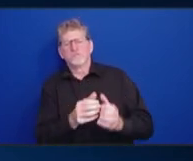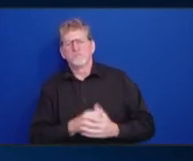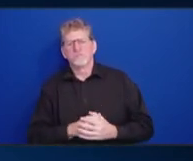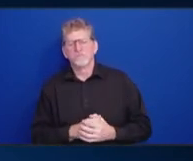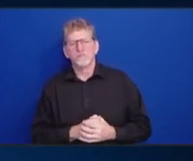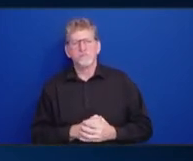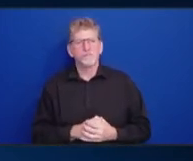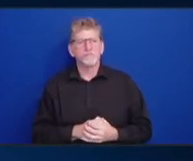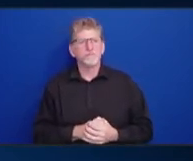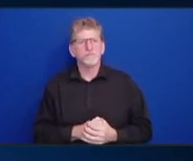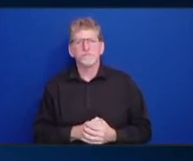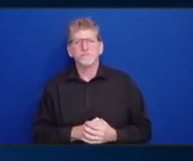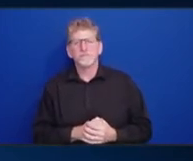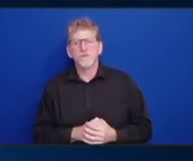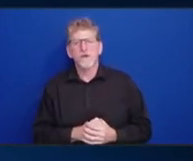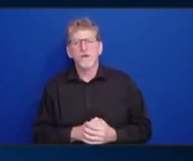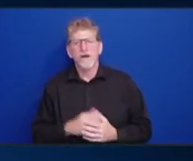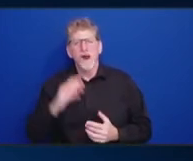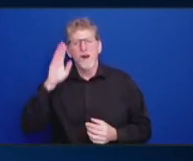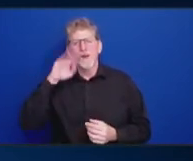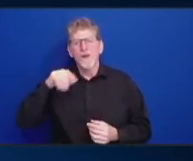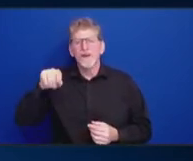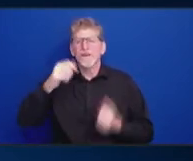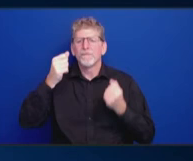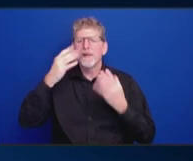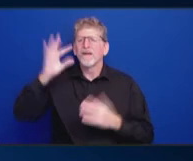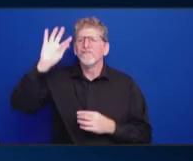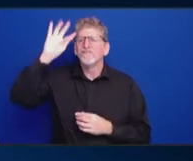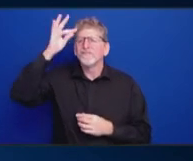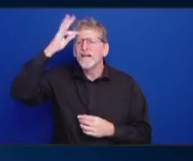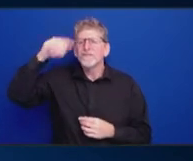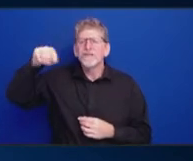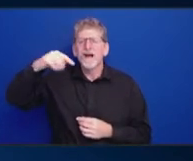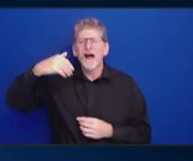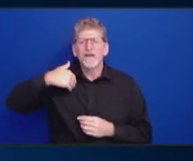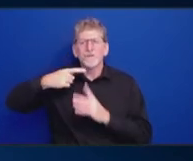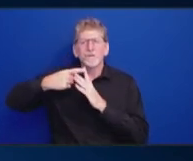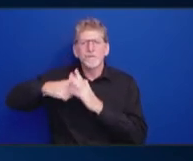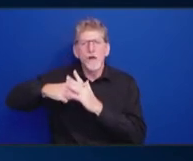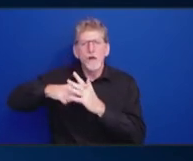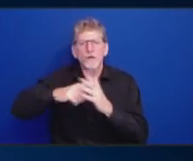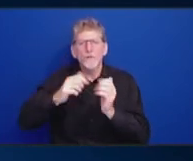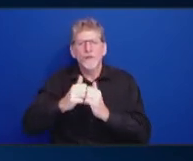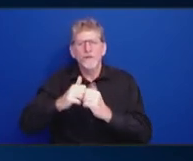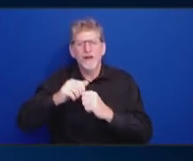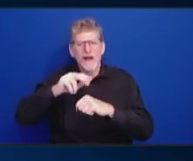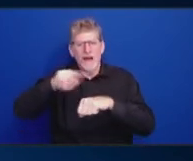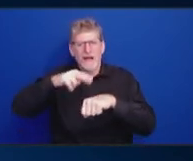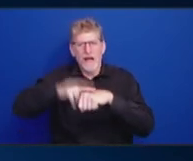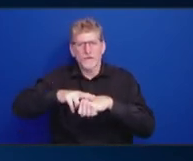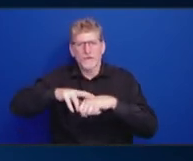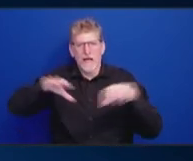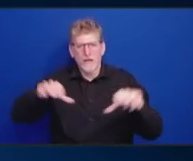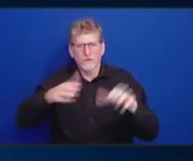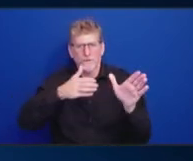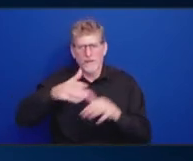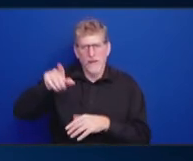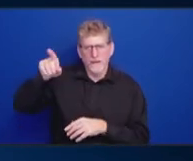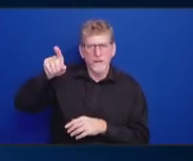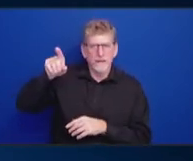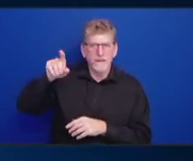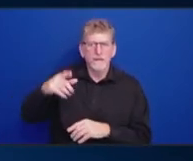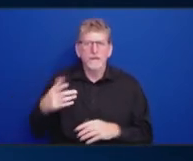there's a lot of federal government initiatives right now with the National Action Plan, the HHS Interagency Work Task Force, the National Advisory